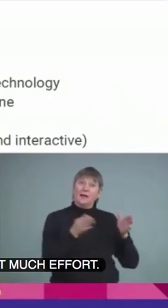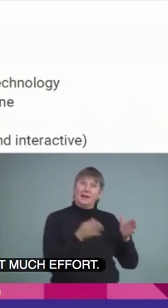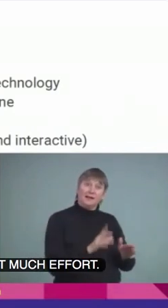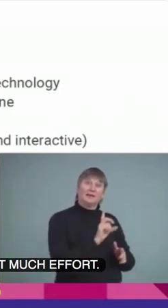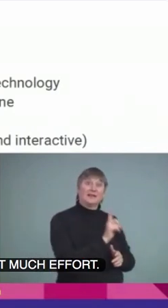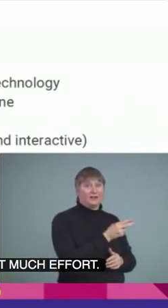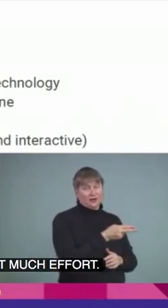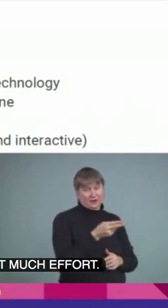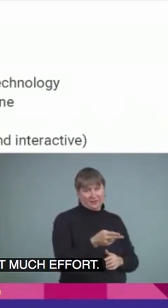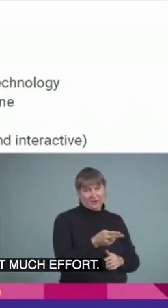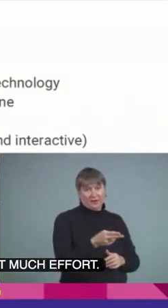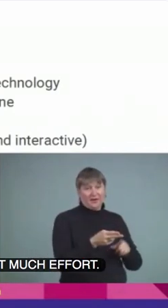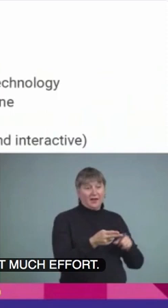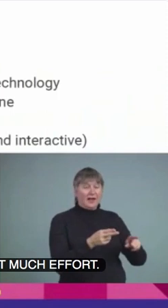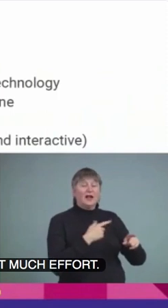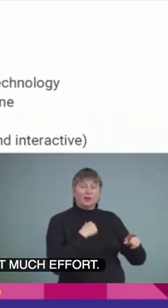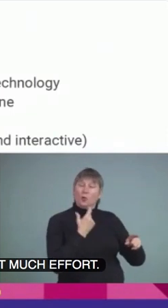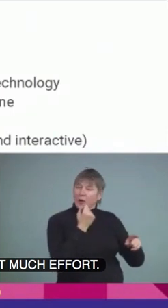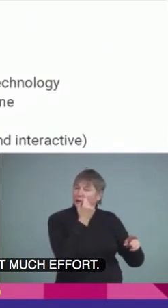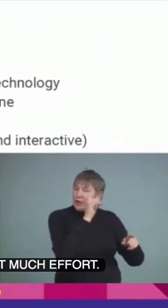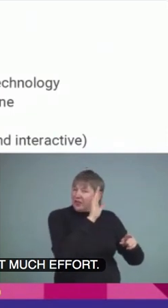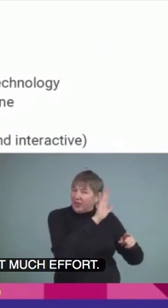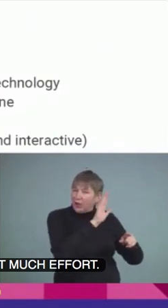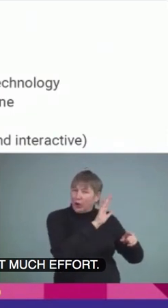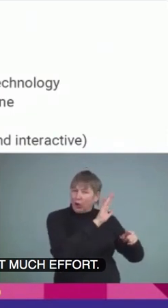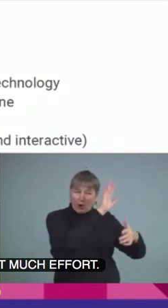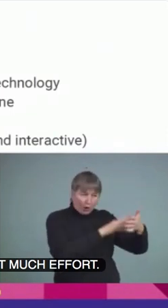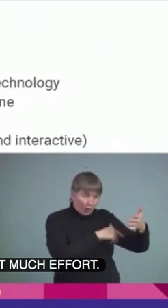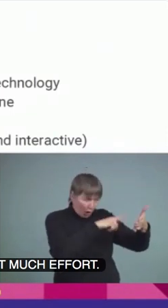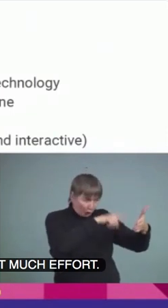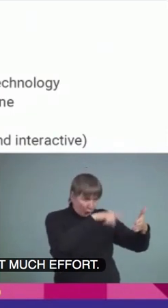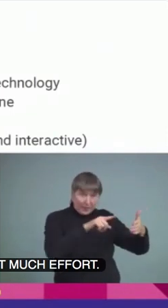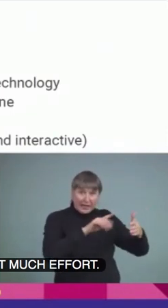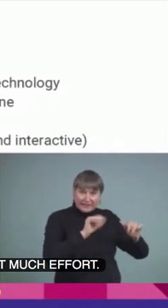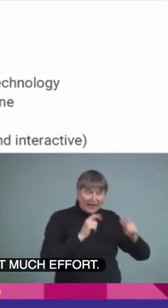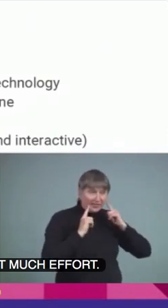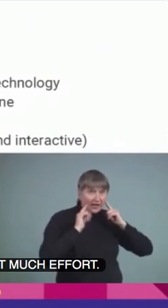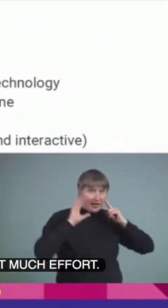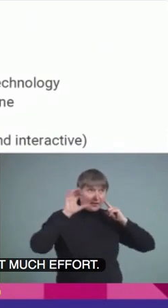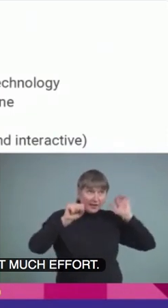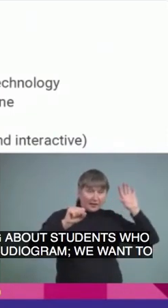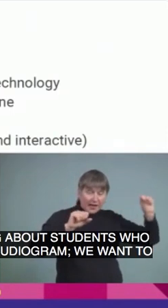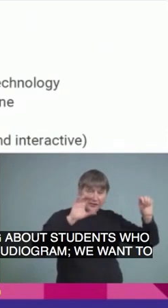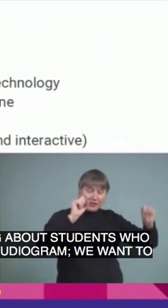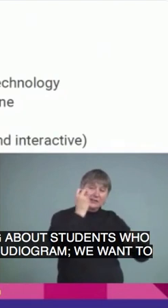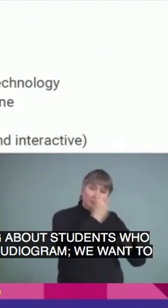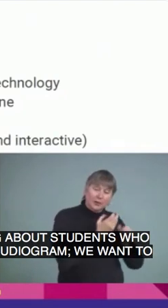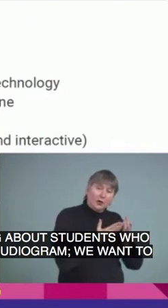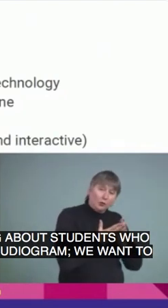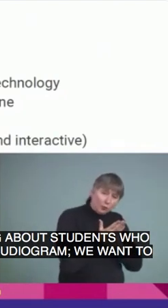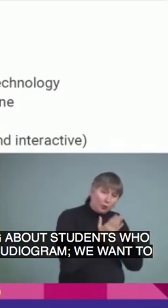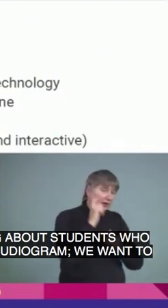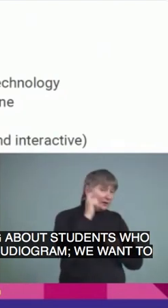we want to look at that autogram. We want to see, are they able to access speech sounds through technology,